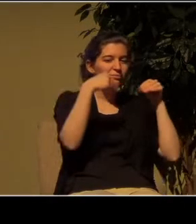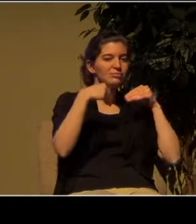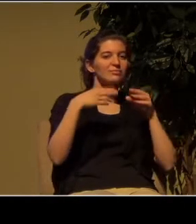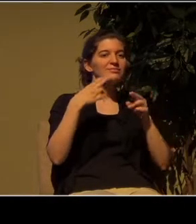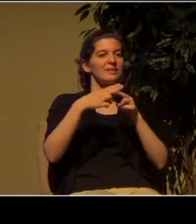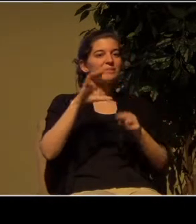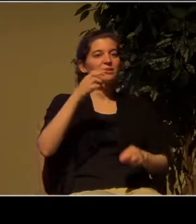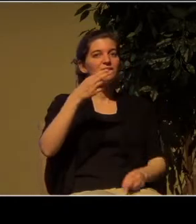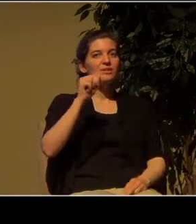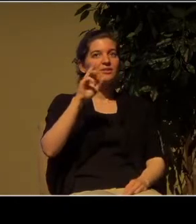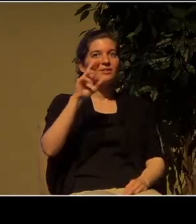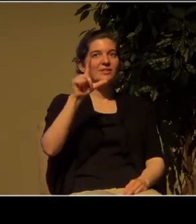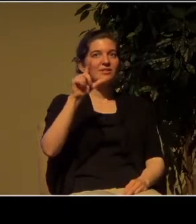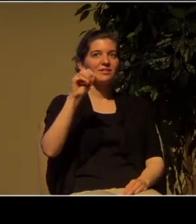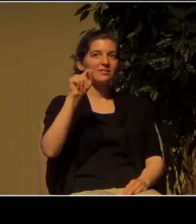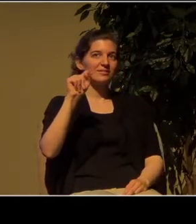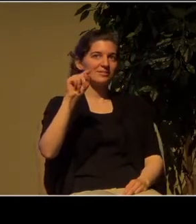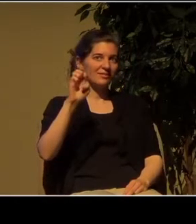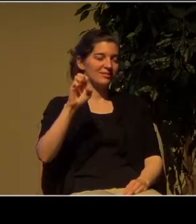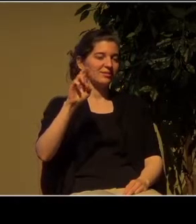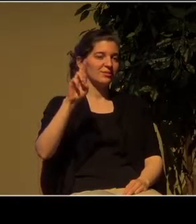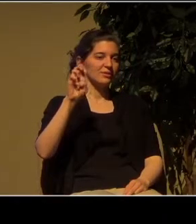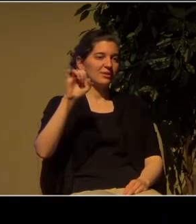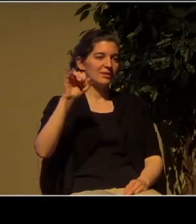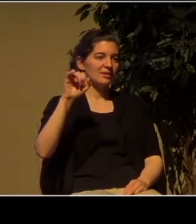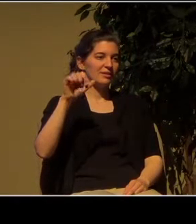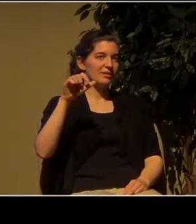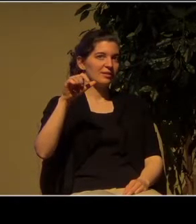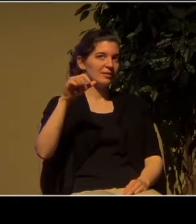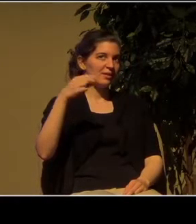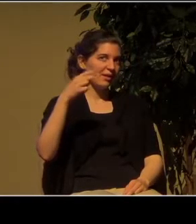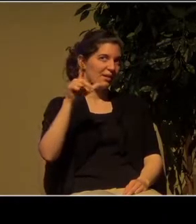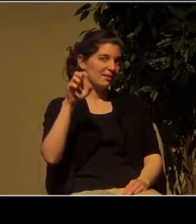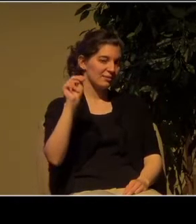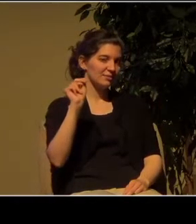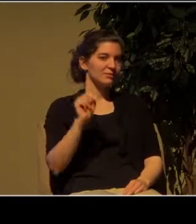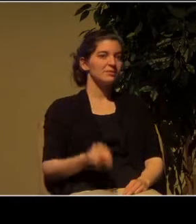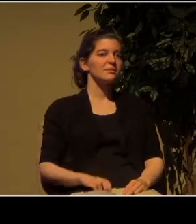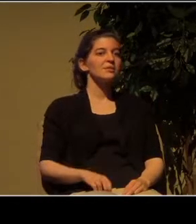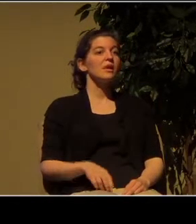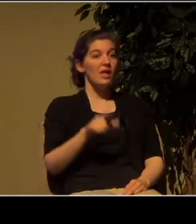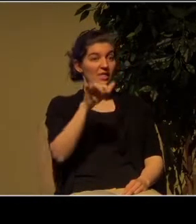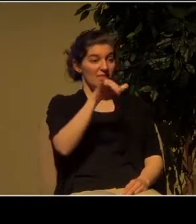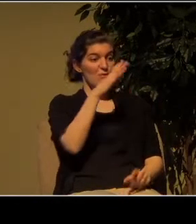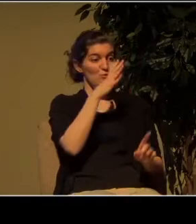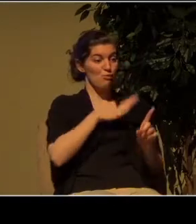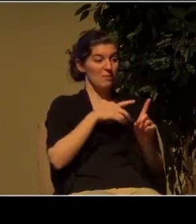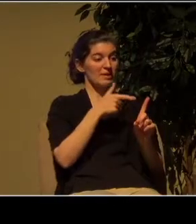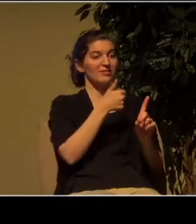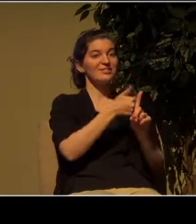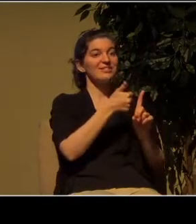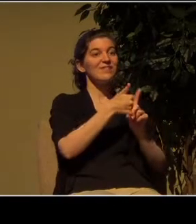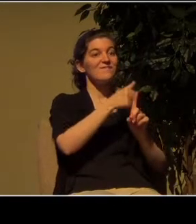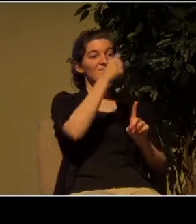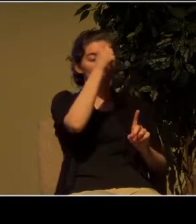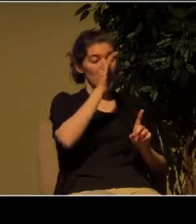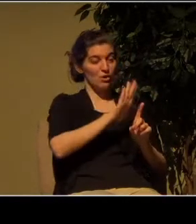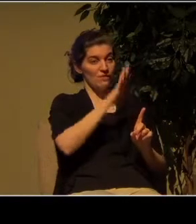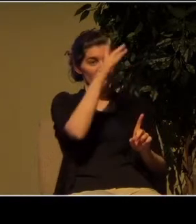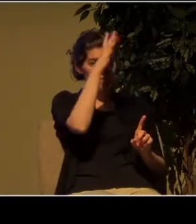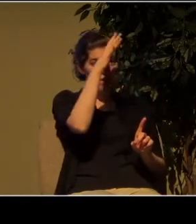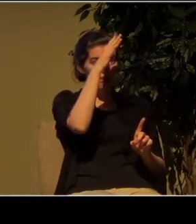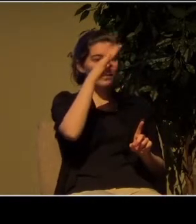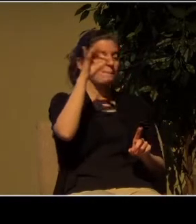now Charlotte was the daughter of a preacher but had drifted away from the faith and in the early